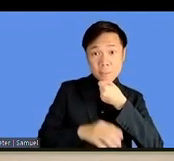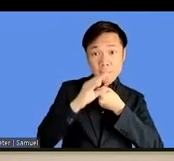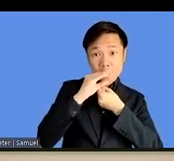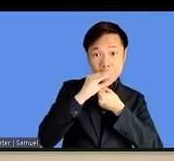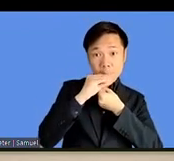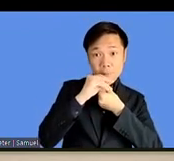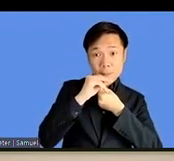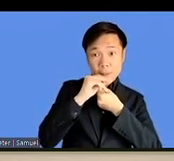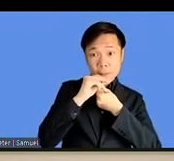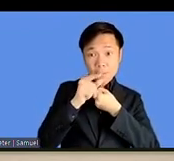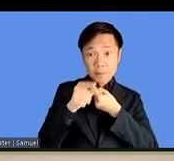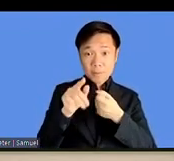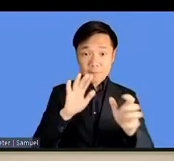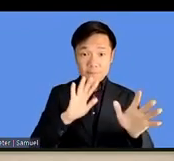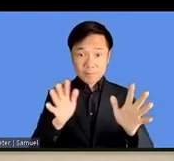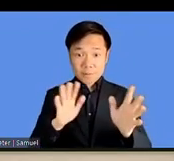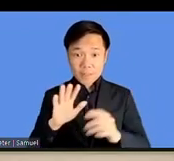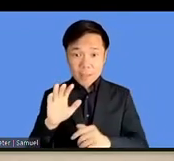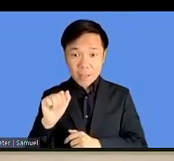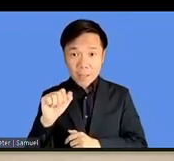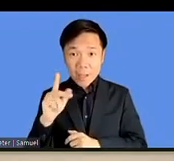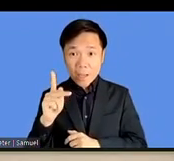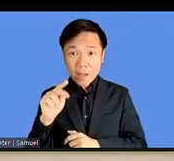Oh, he's here now. great.